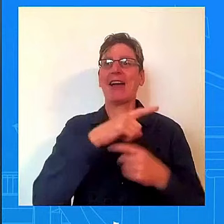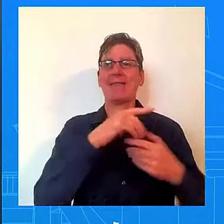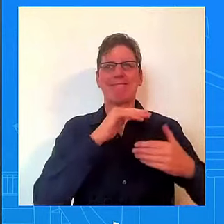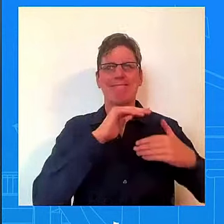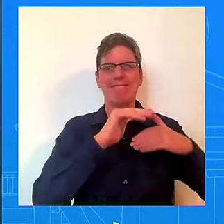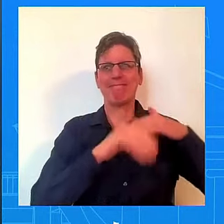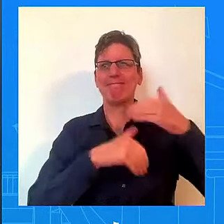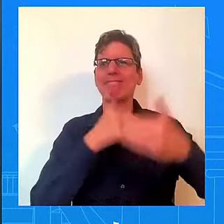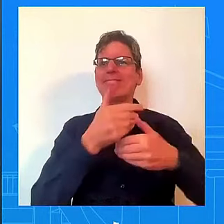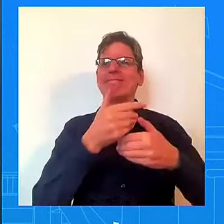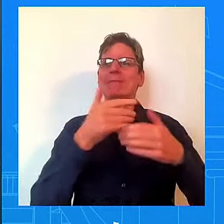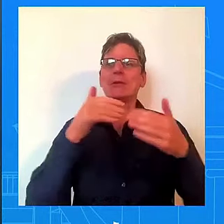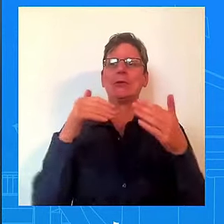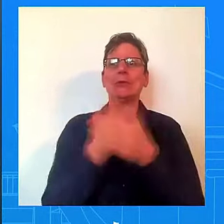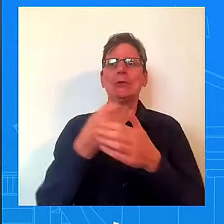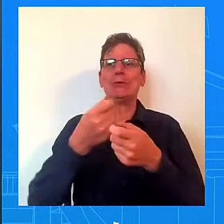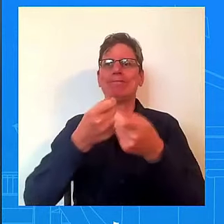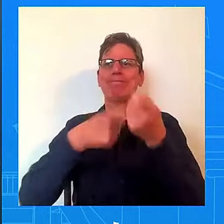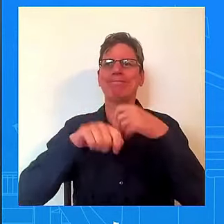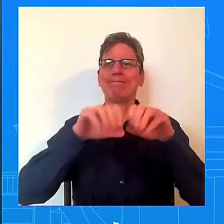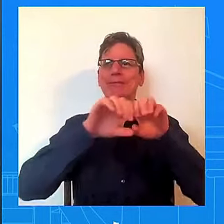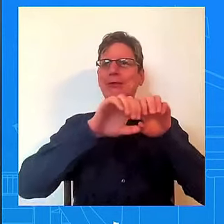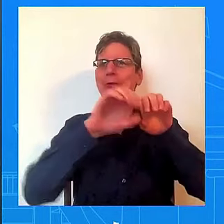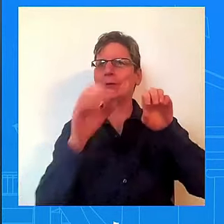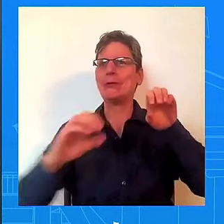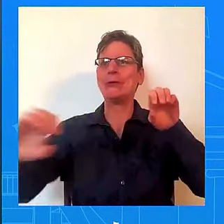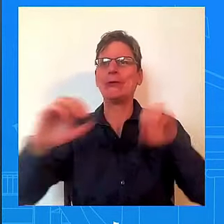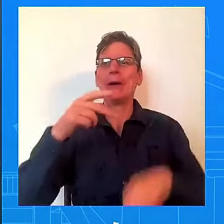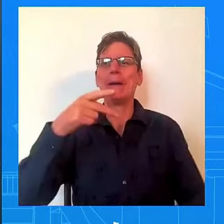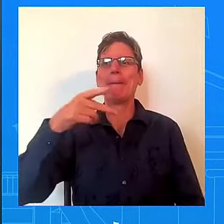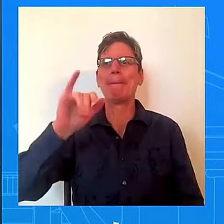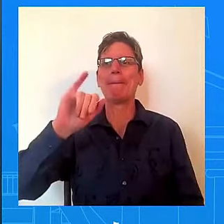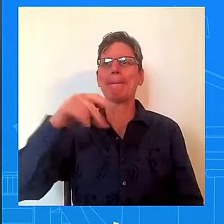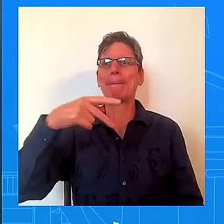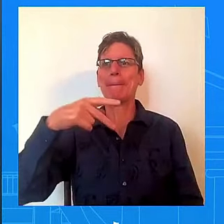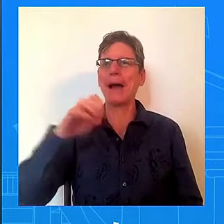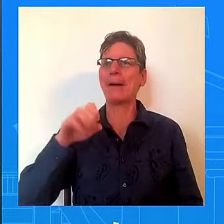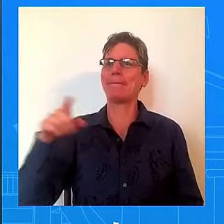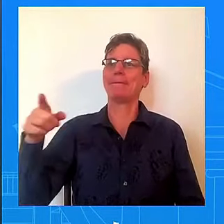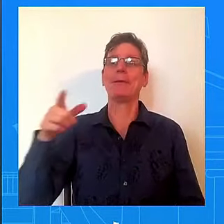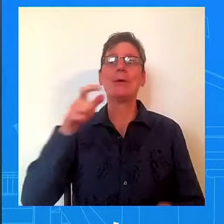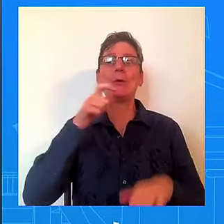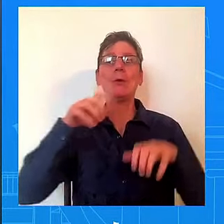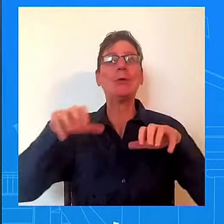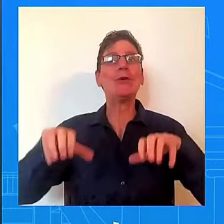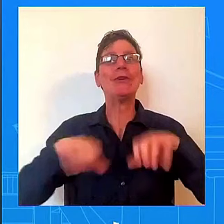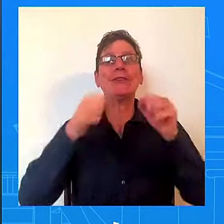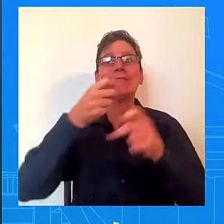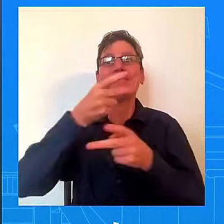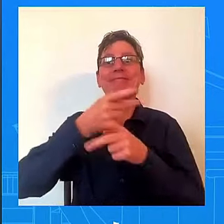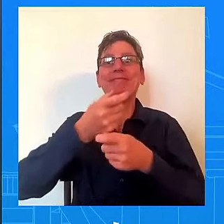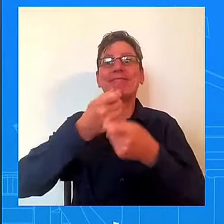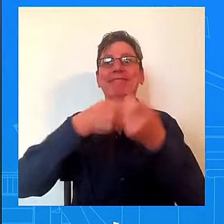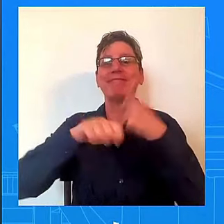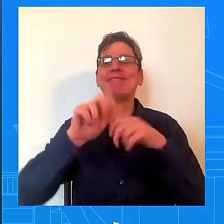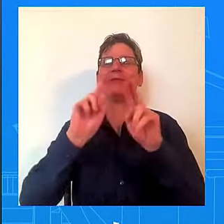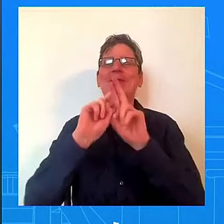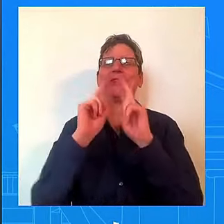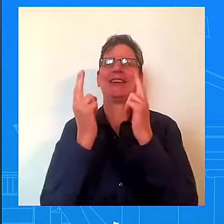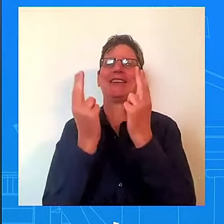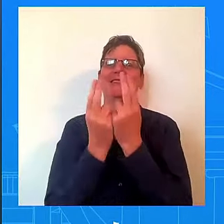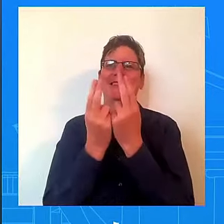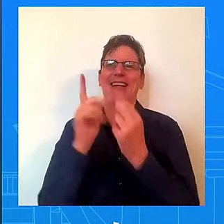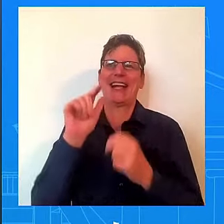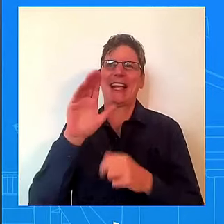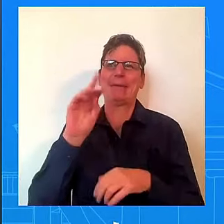grandkids even helped switch on the new water service line. Thanks to the president, three generations of the Pfau family now have access